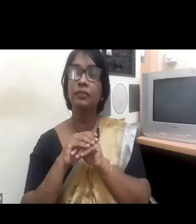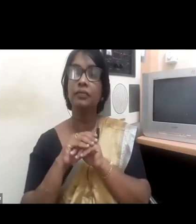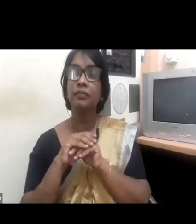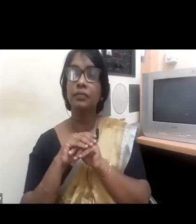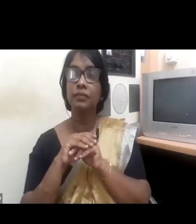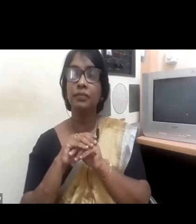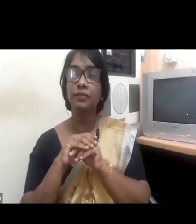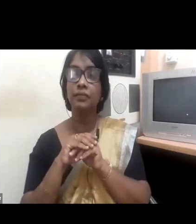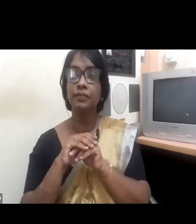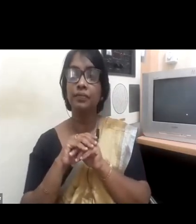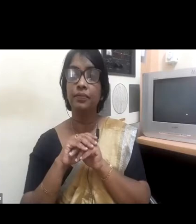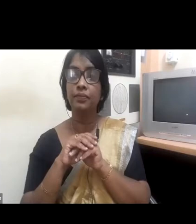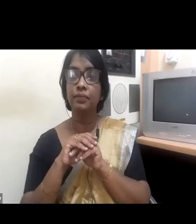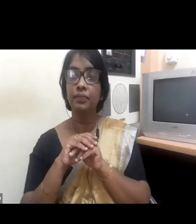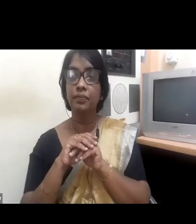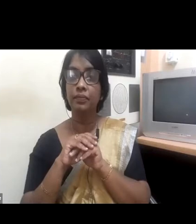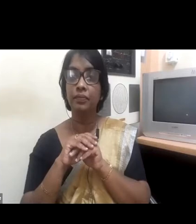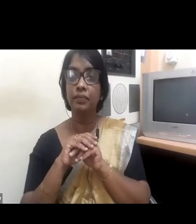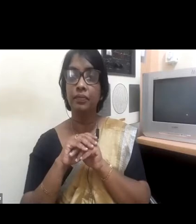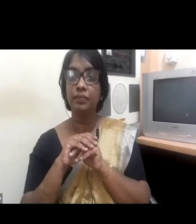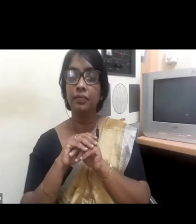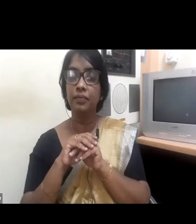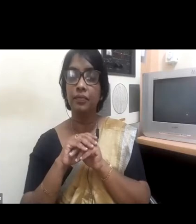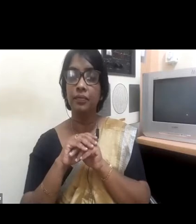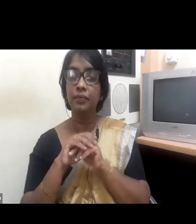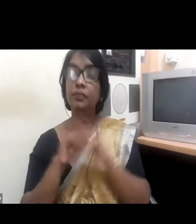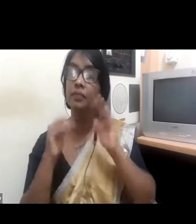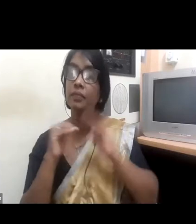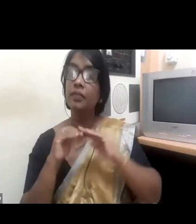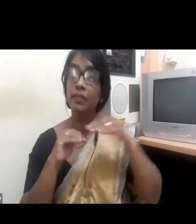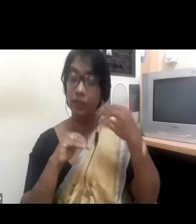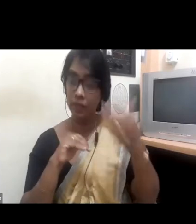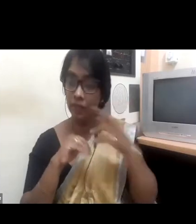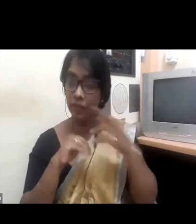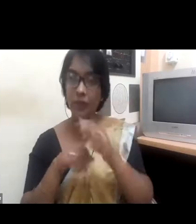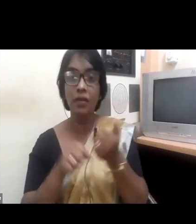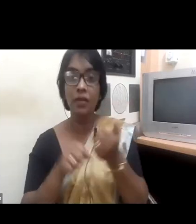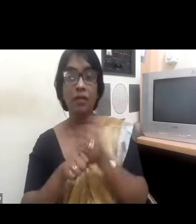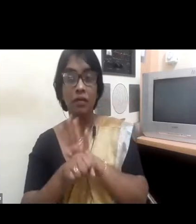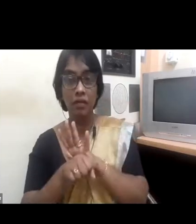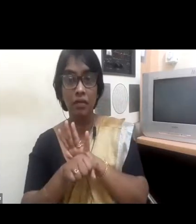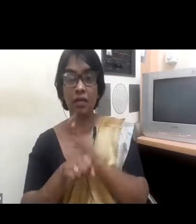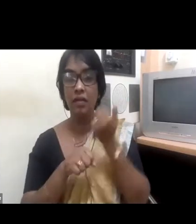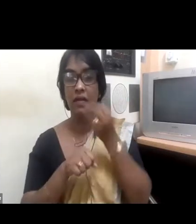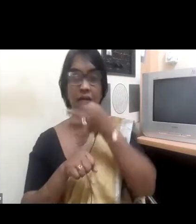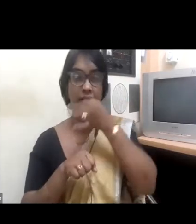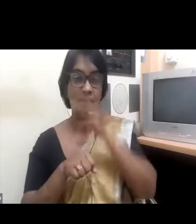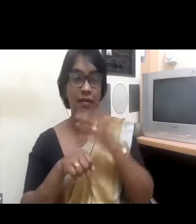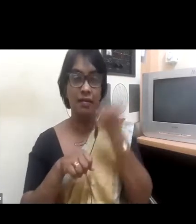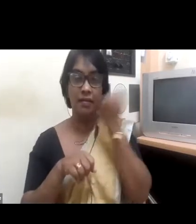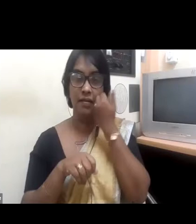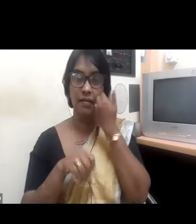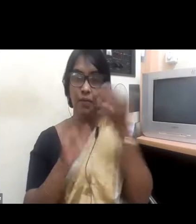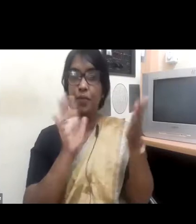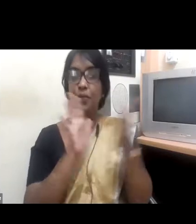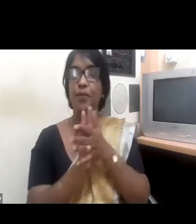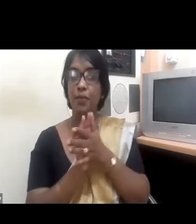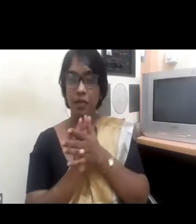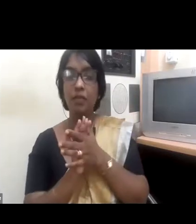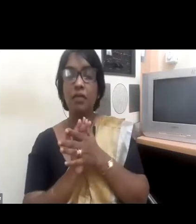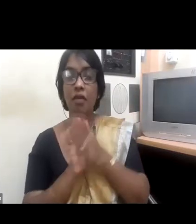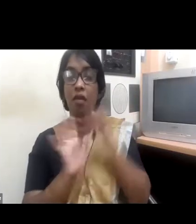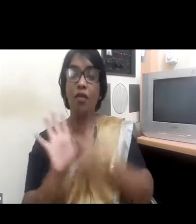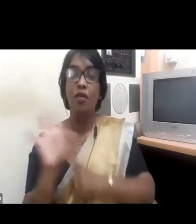then, of course, the global pandemic and the realities that we've all been living through over the last one and a half to two years have really,